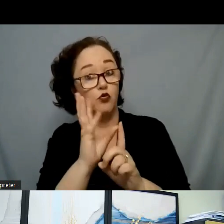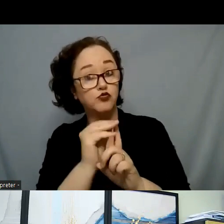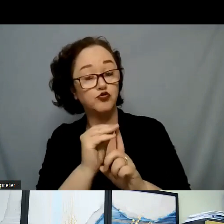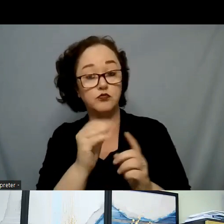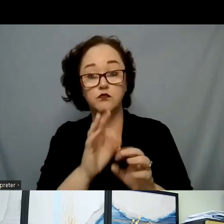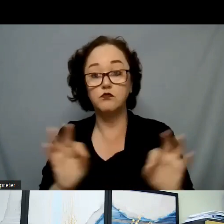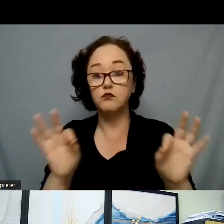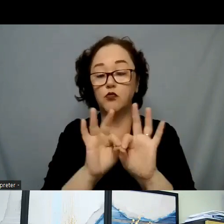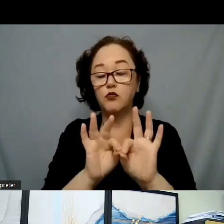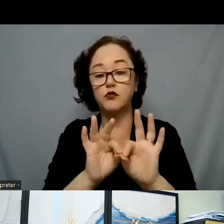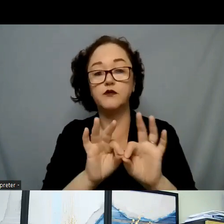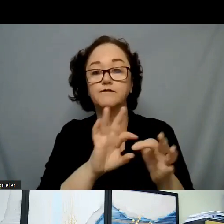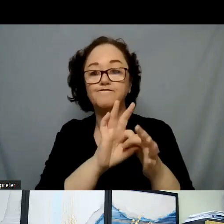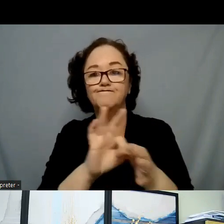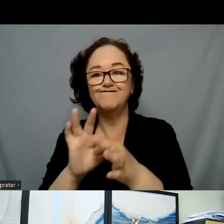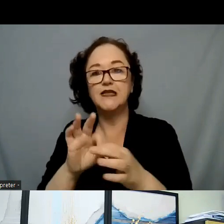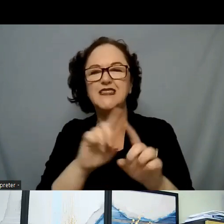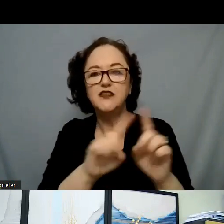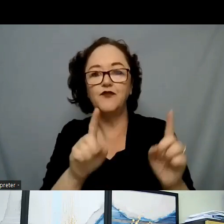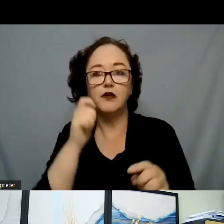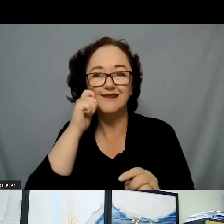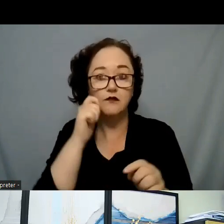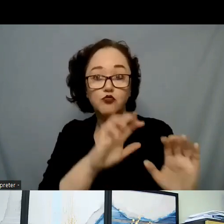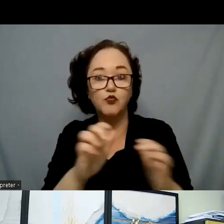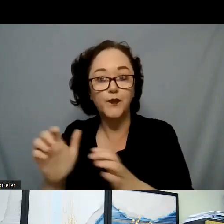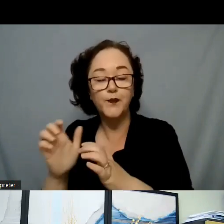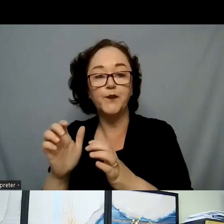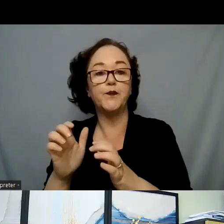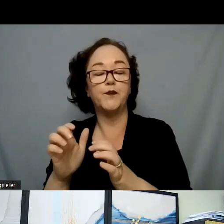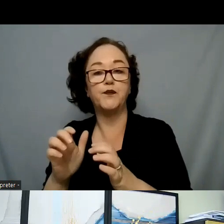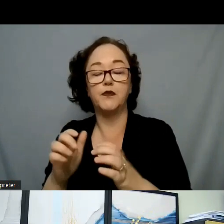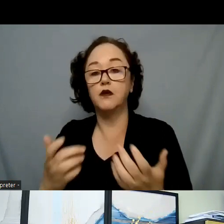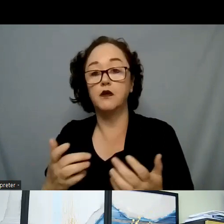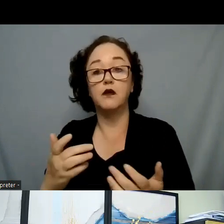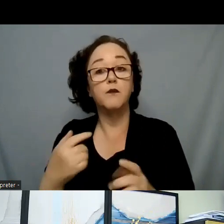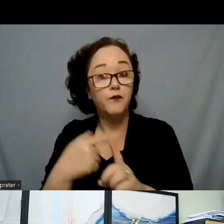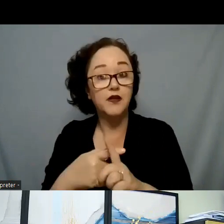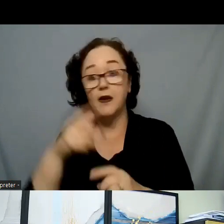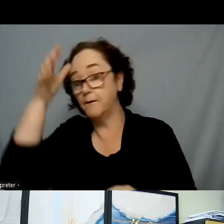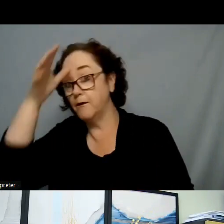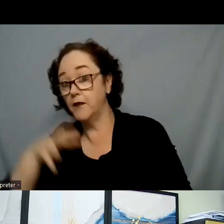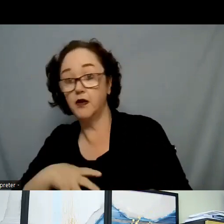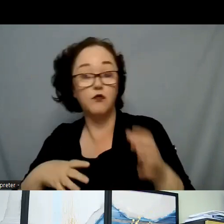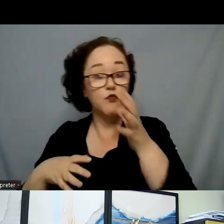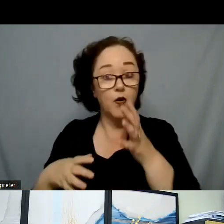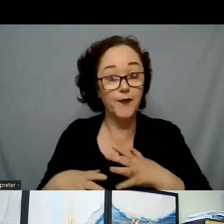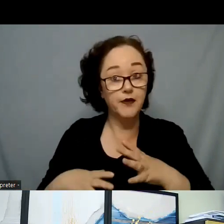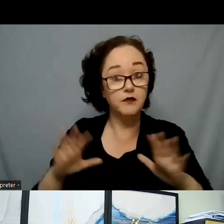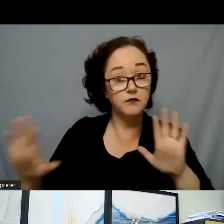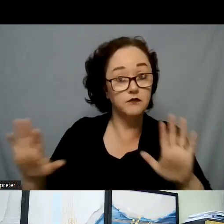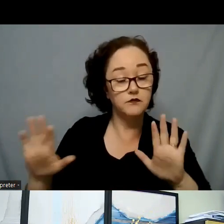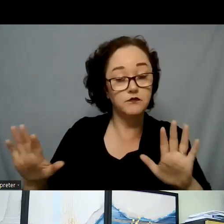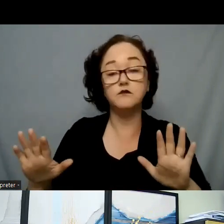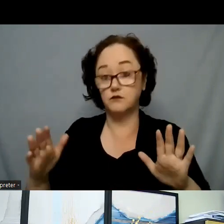different ethnic groups, as when it comes to working with men and women. Some cultures and ethnic